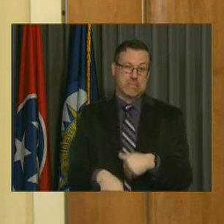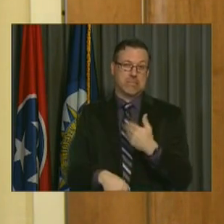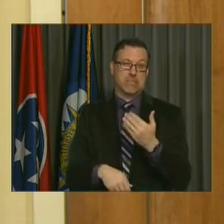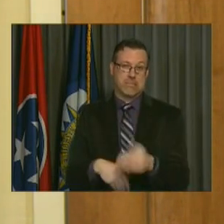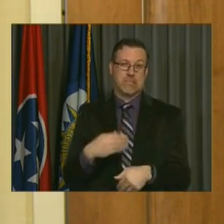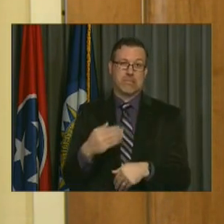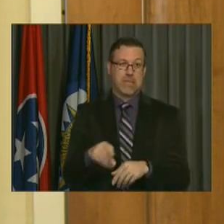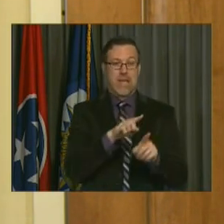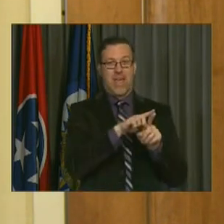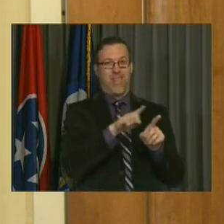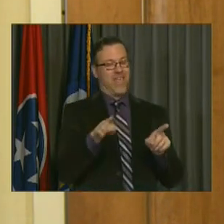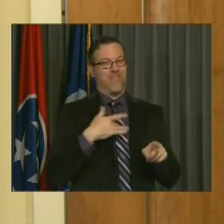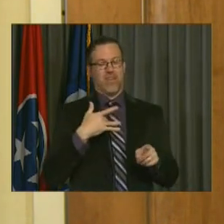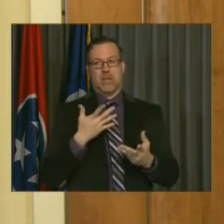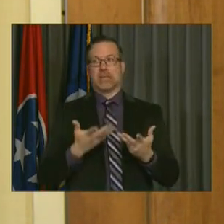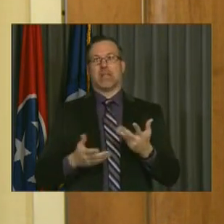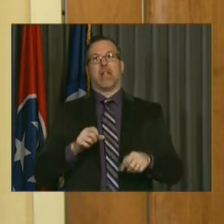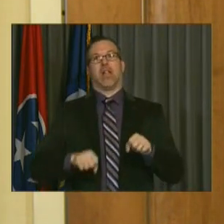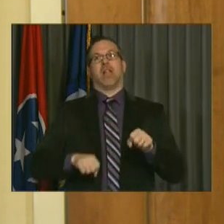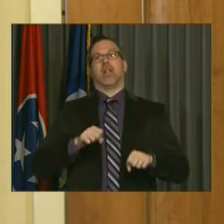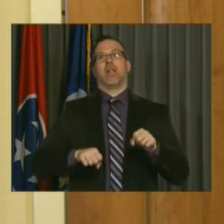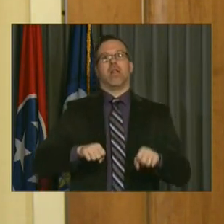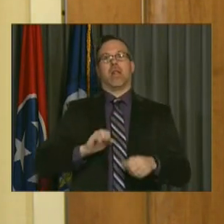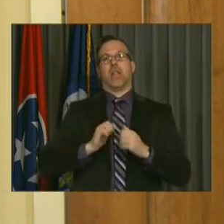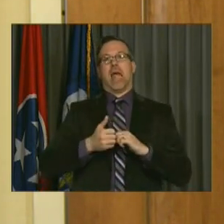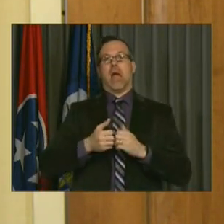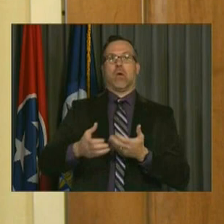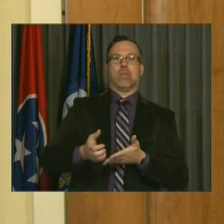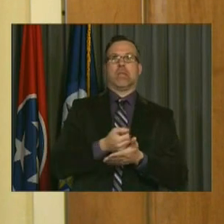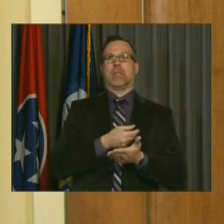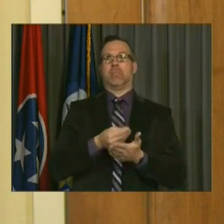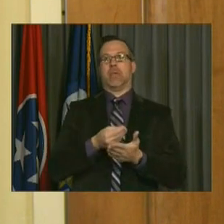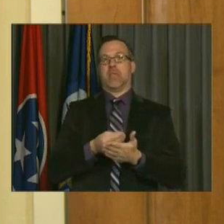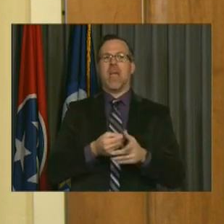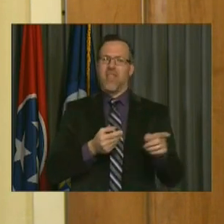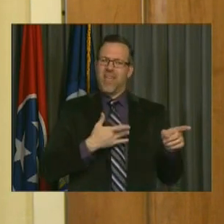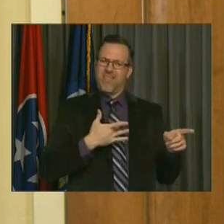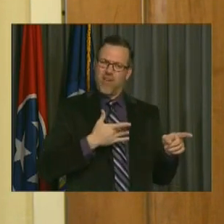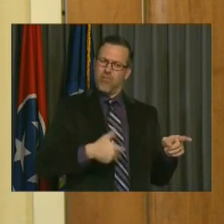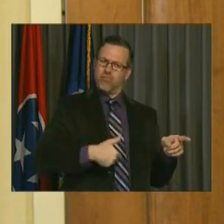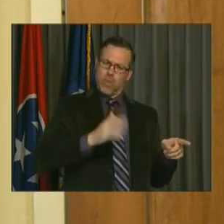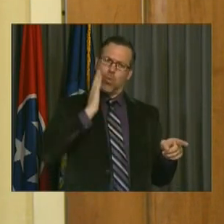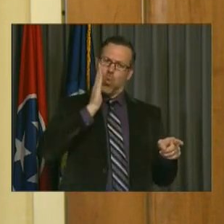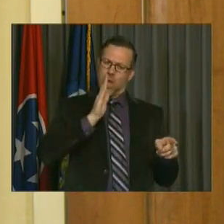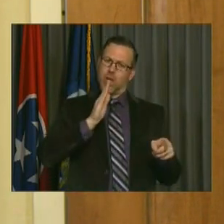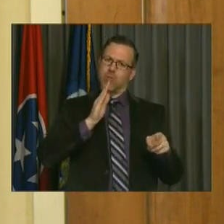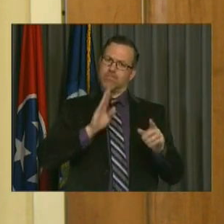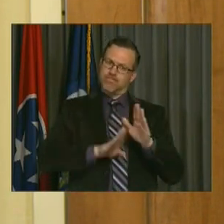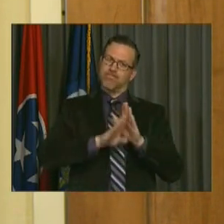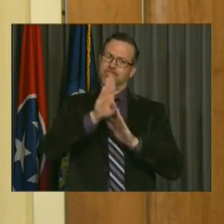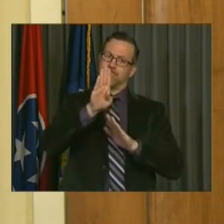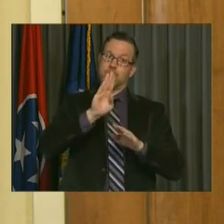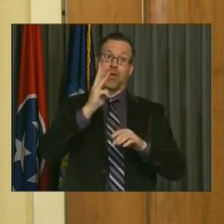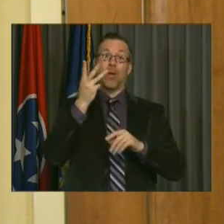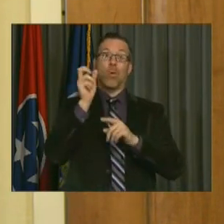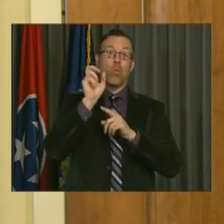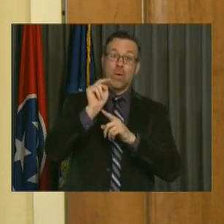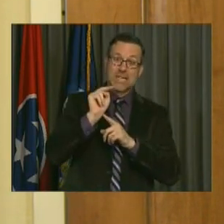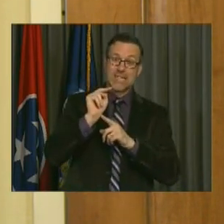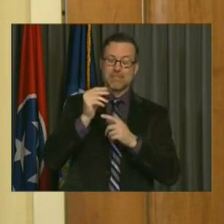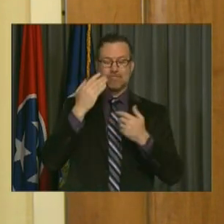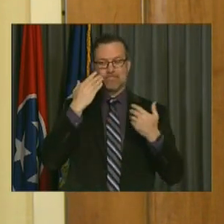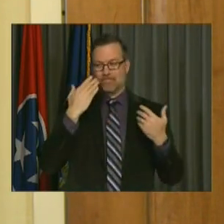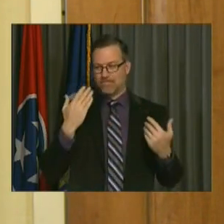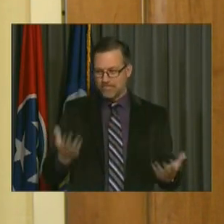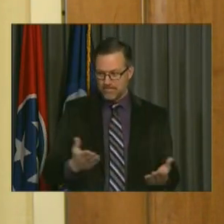they're going to climb out of that. They're confident they will, but they don't know the pace. And in any given day, the information can